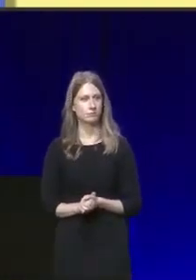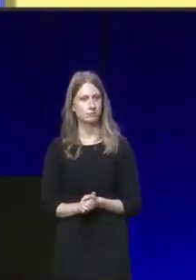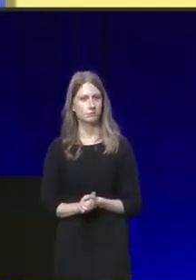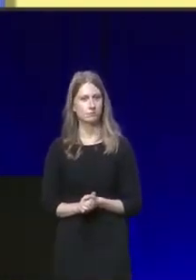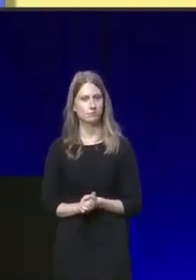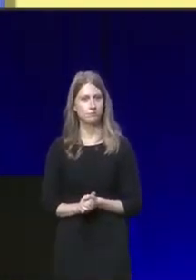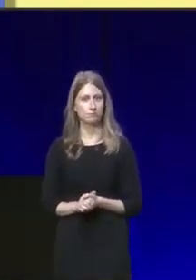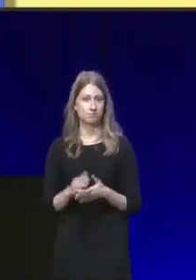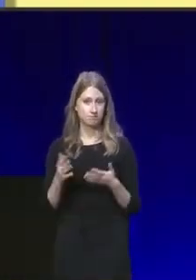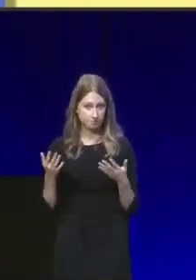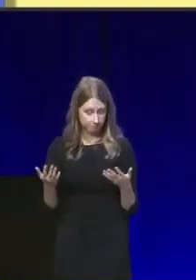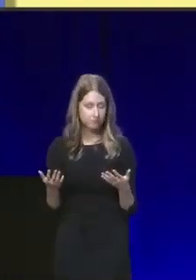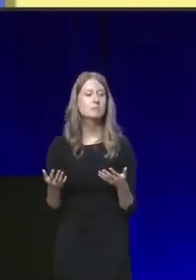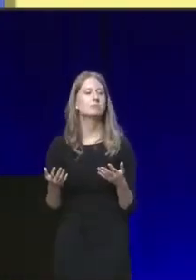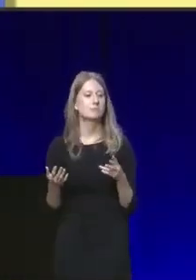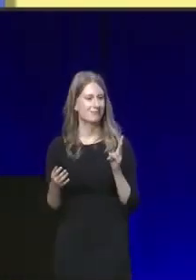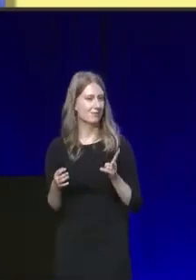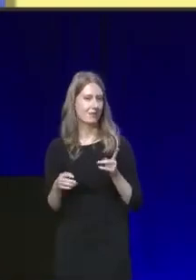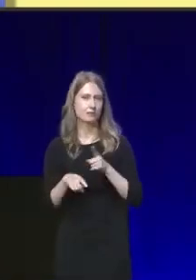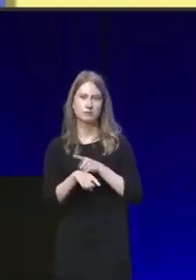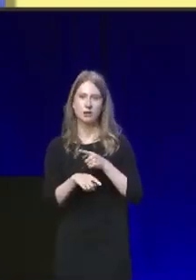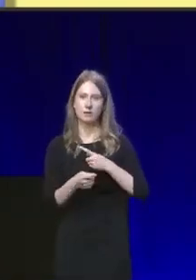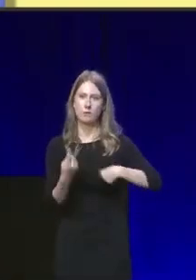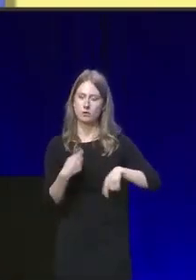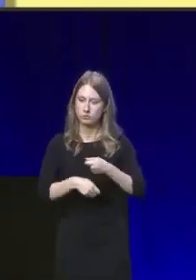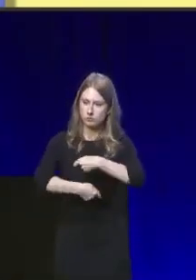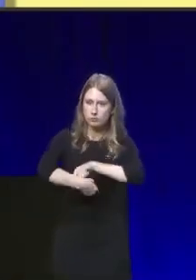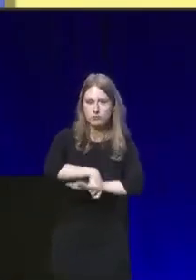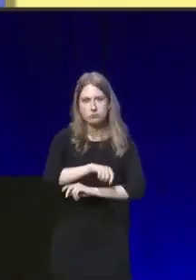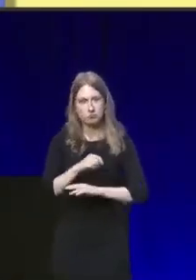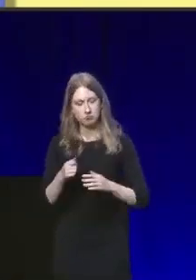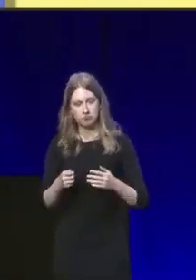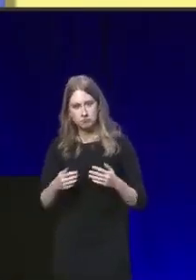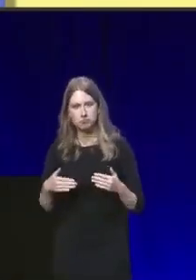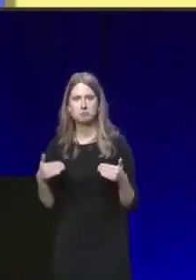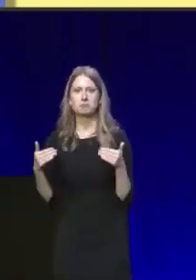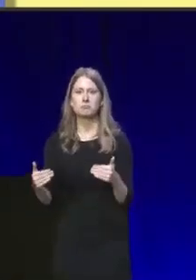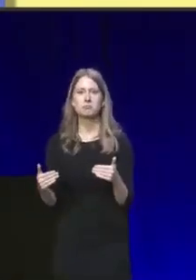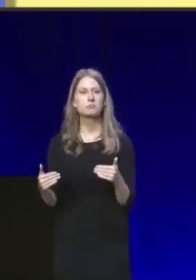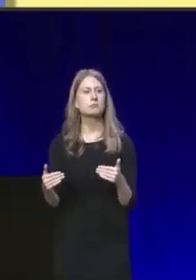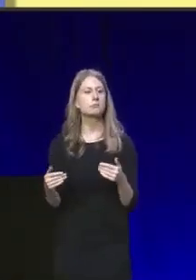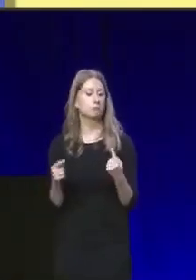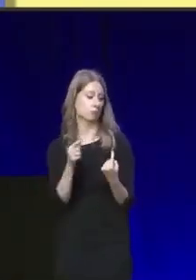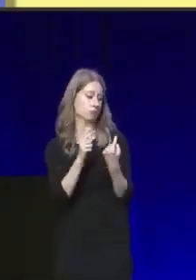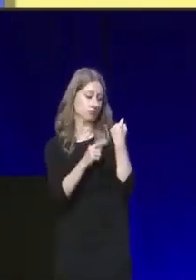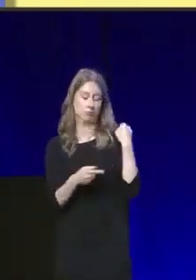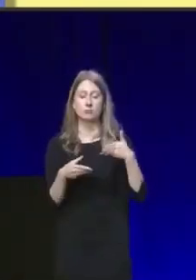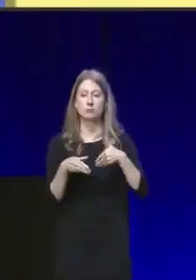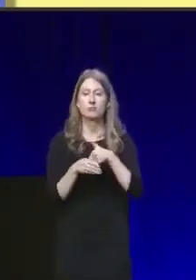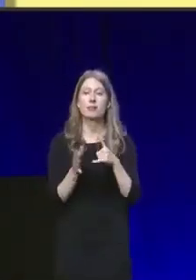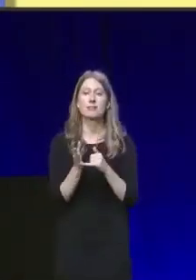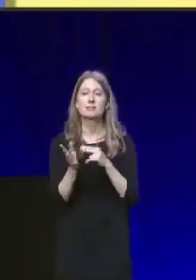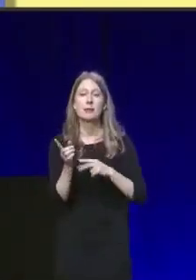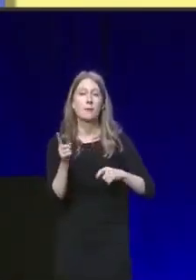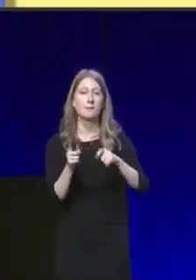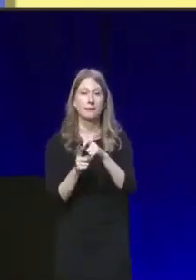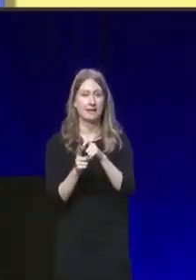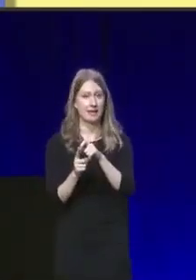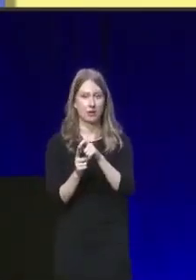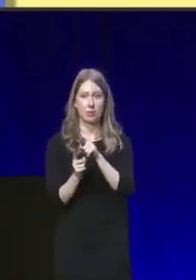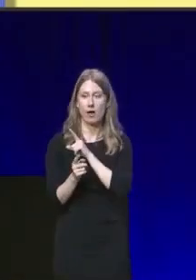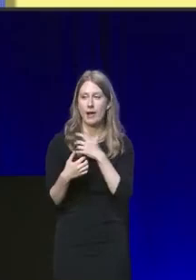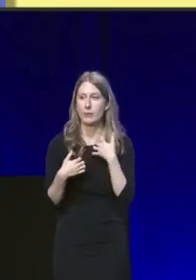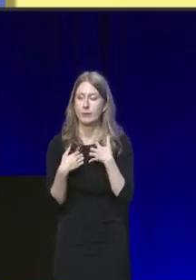Once again, it's time for us all to step up. I joined the SNP not because I wanted a political